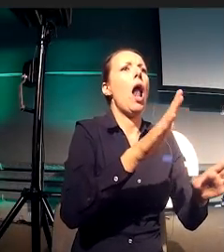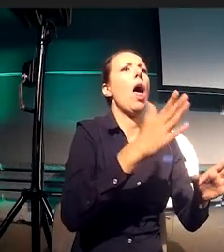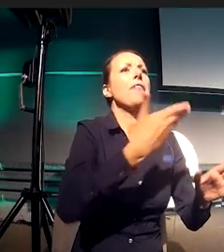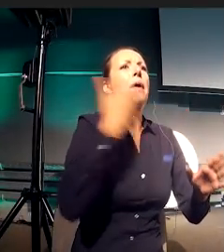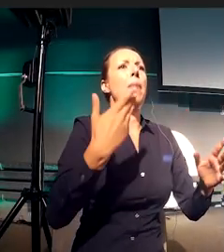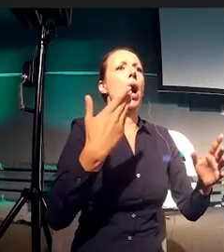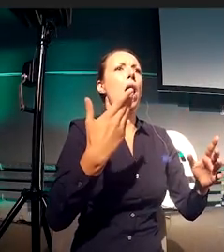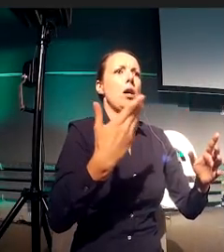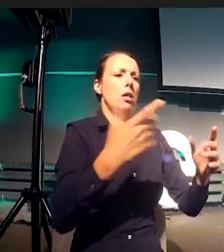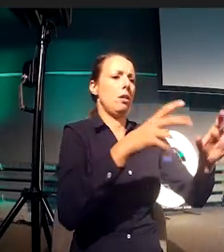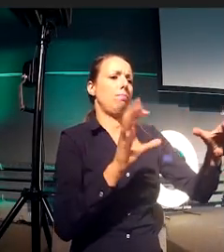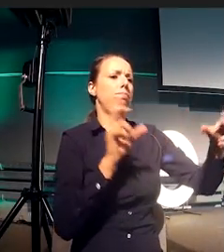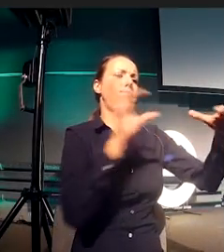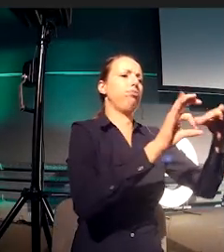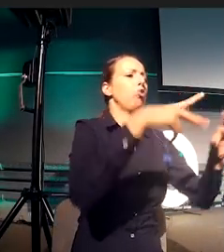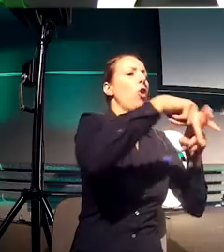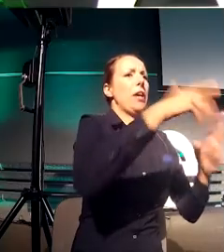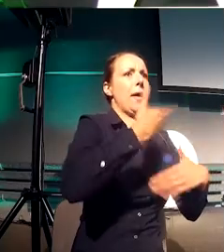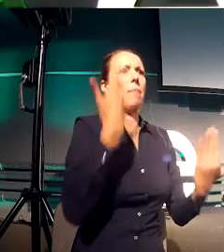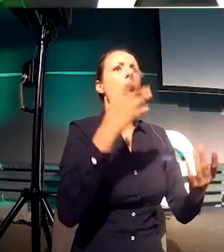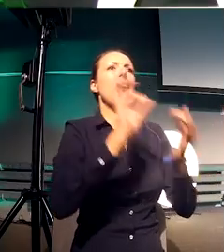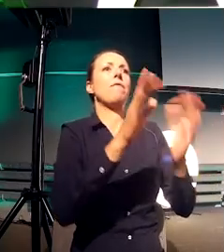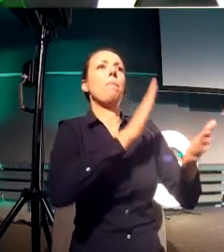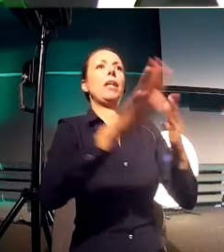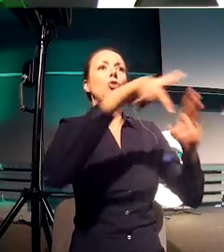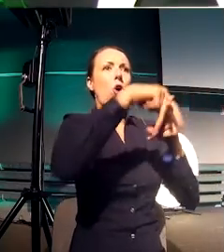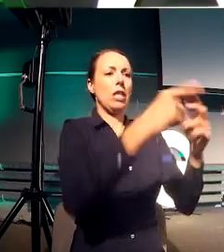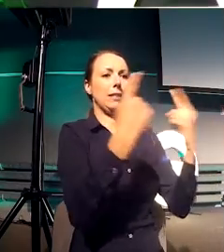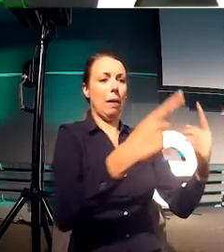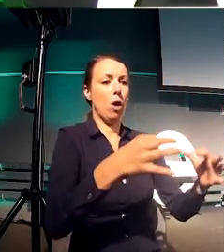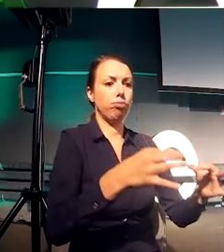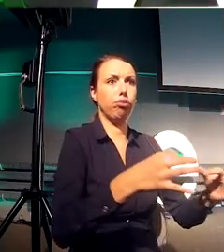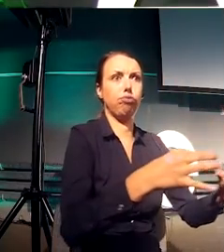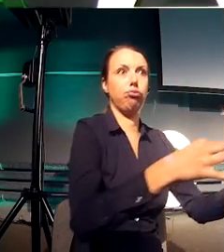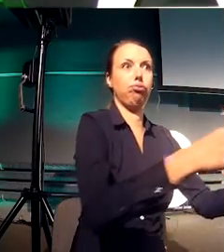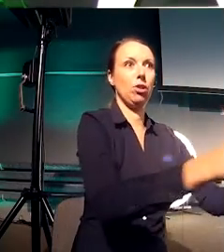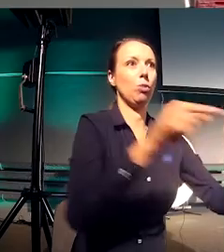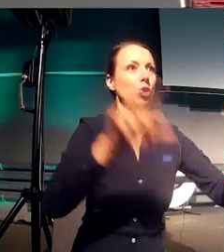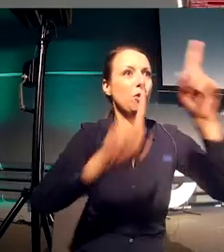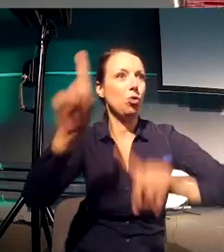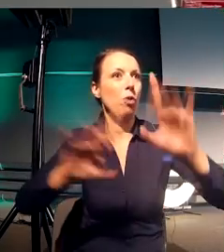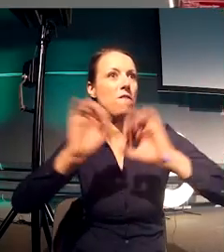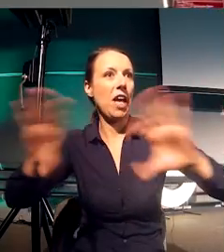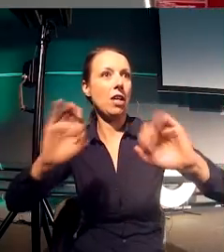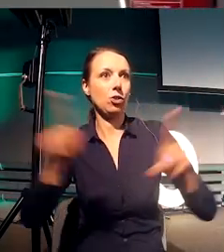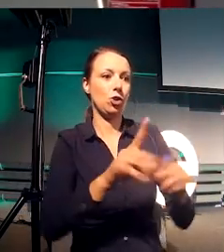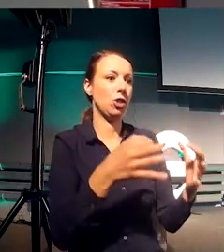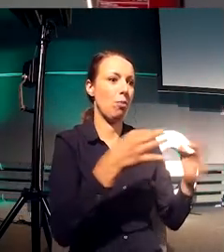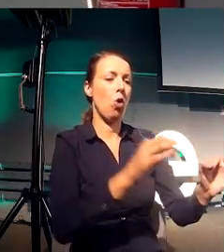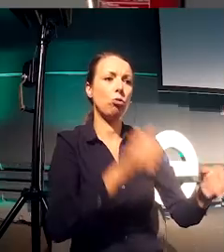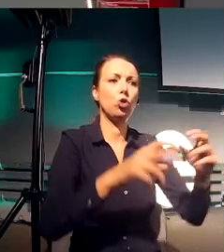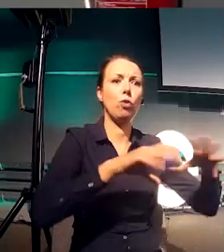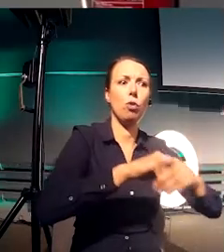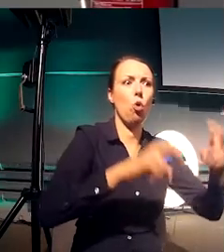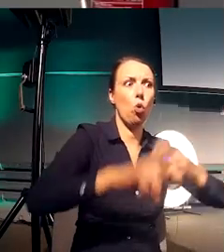So we got to move it. It's a new area for me. I didn't work in public transportation. But very quickly, you